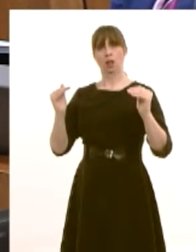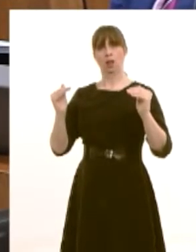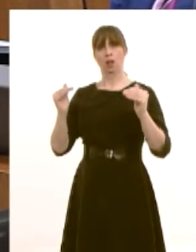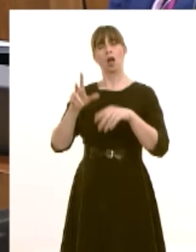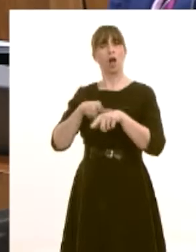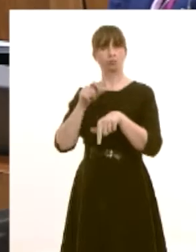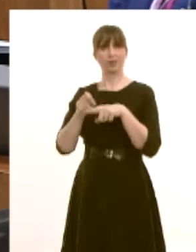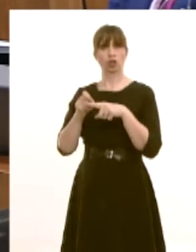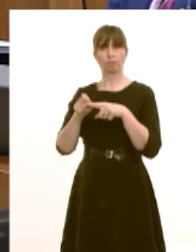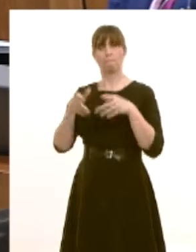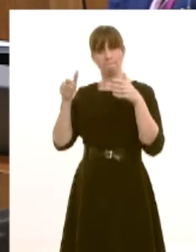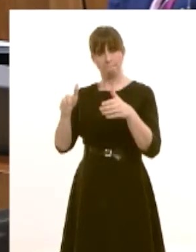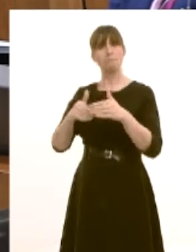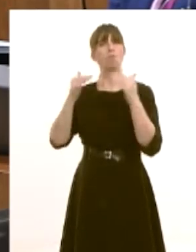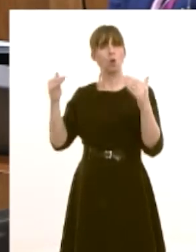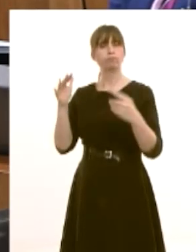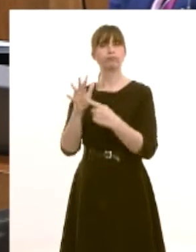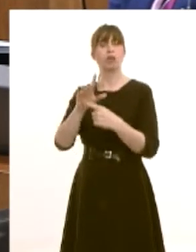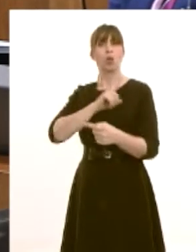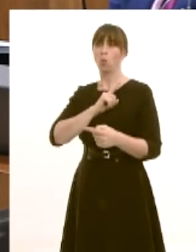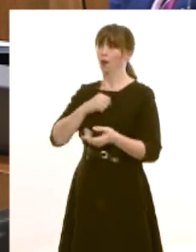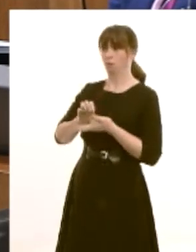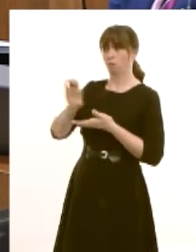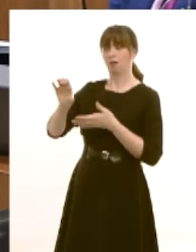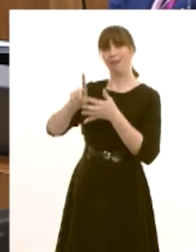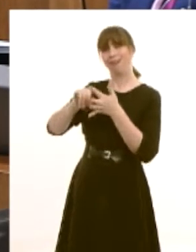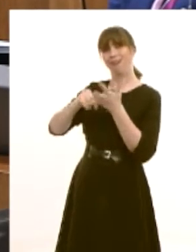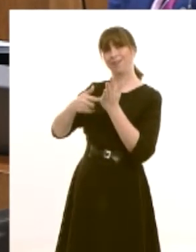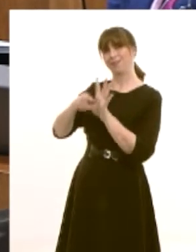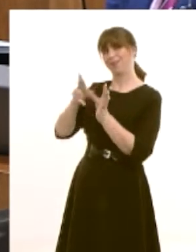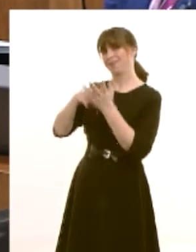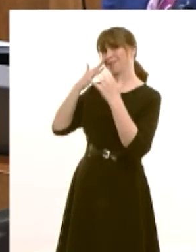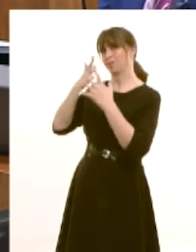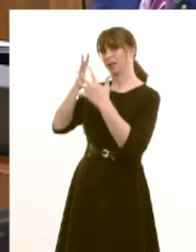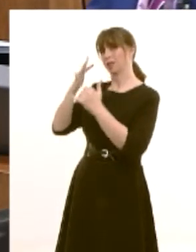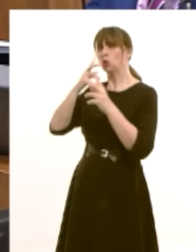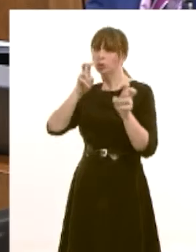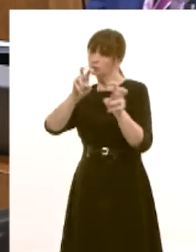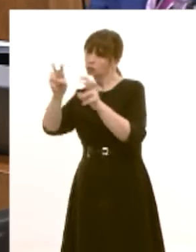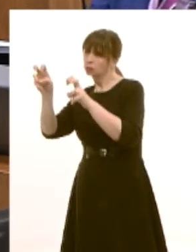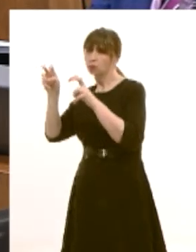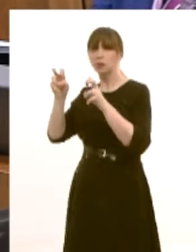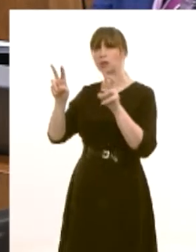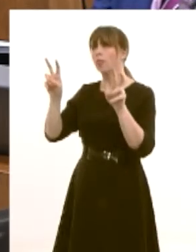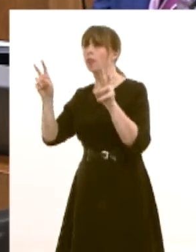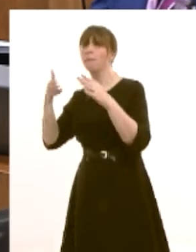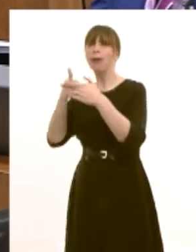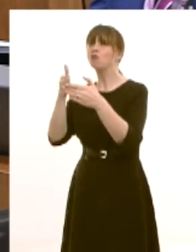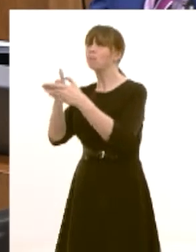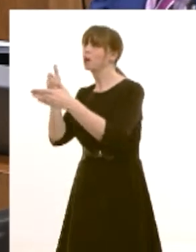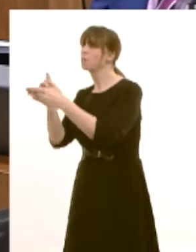apprenticeships it's why we commissioned estyn to carry out a thematic review on barriers to apprenticeships in 2014